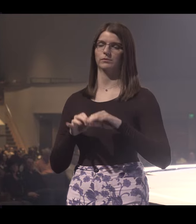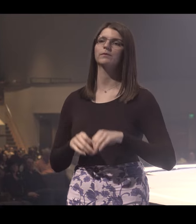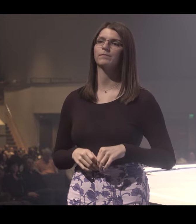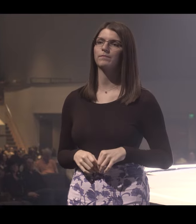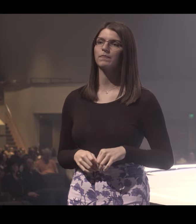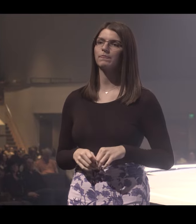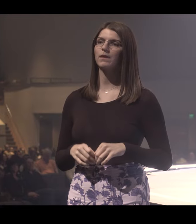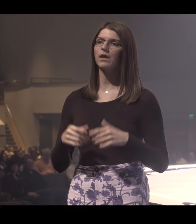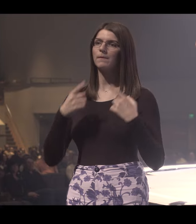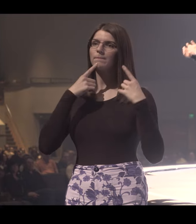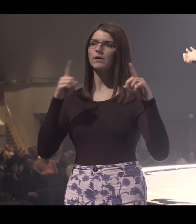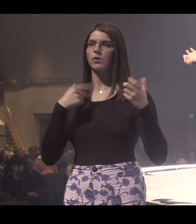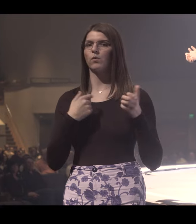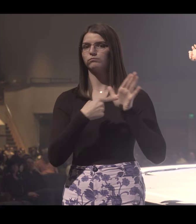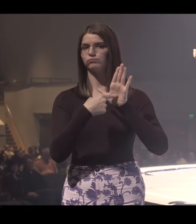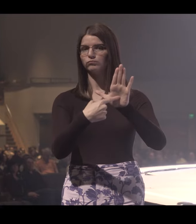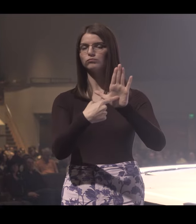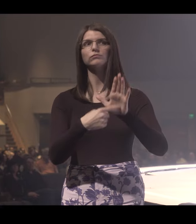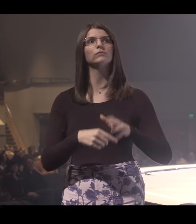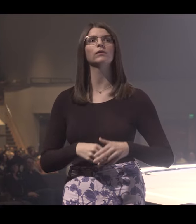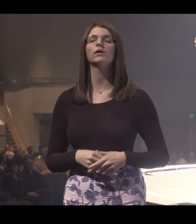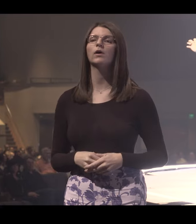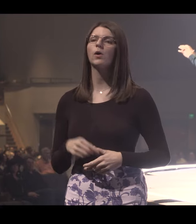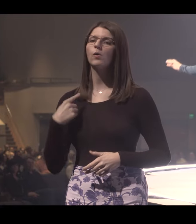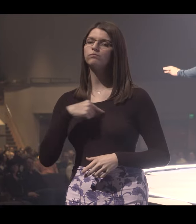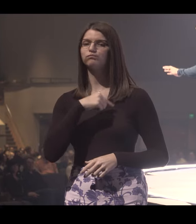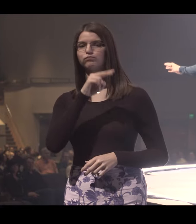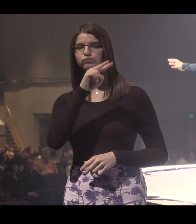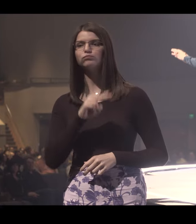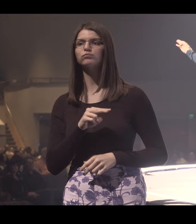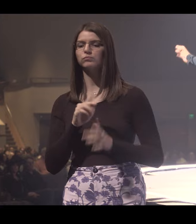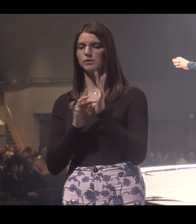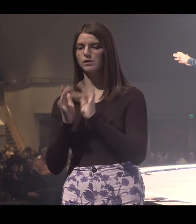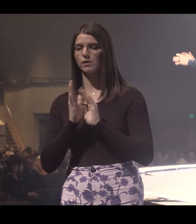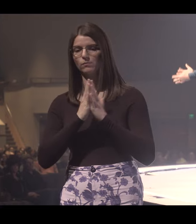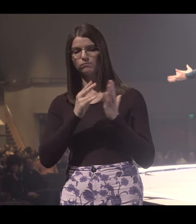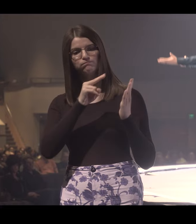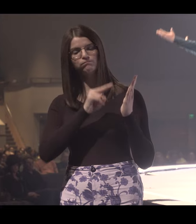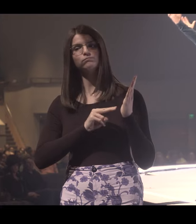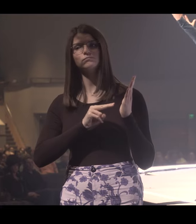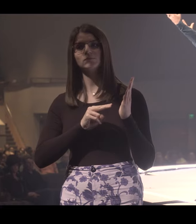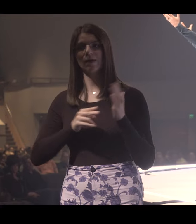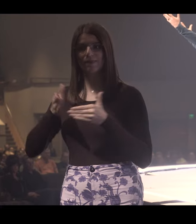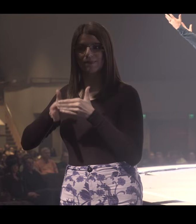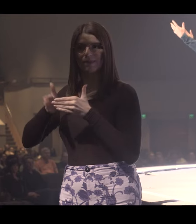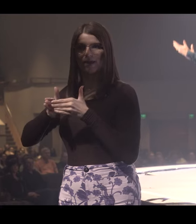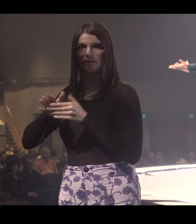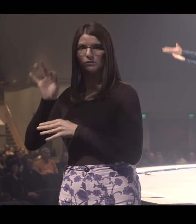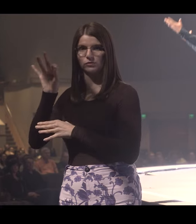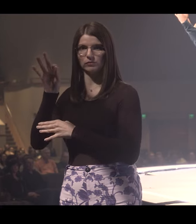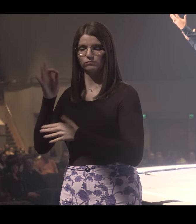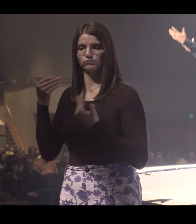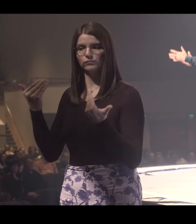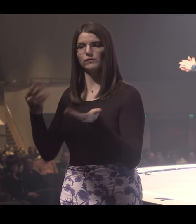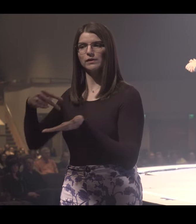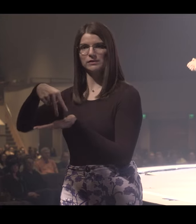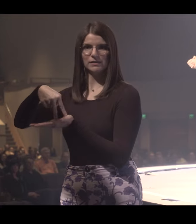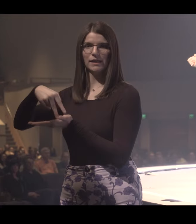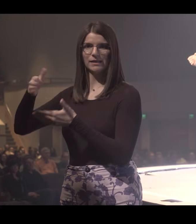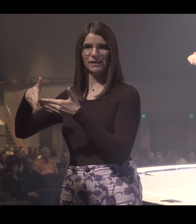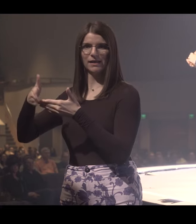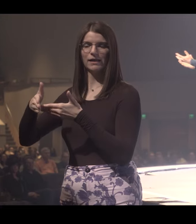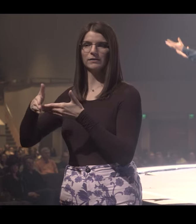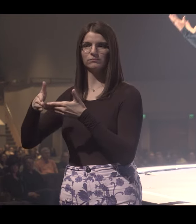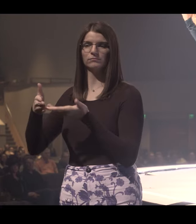I want to give you the declaration again up front. We're going to look at it biblically. And at the end, I'm going to invite all of us to stand. Standing